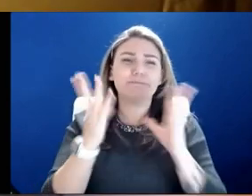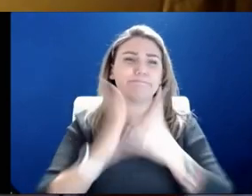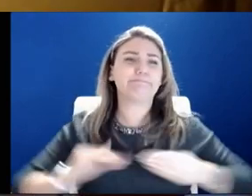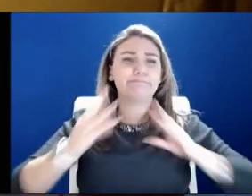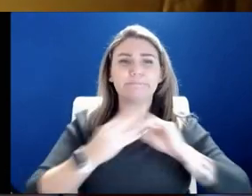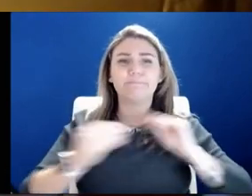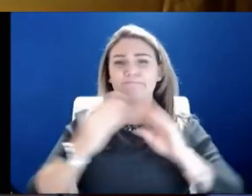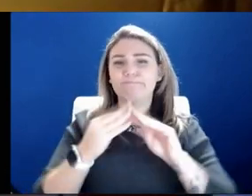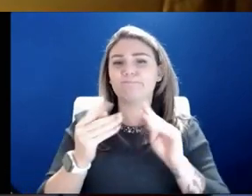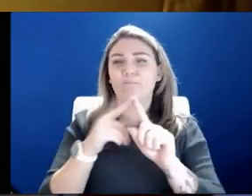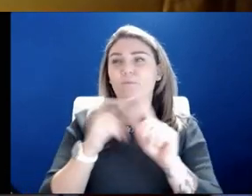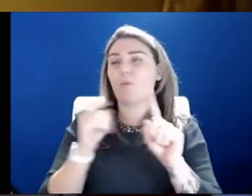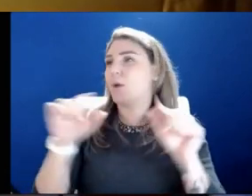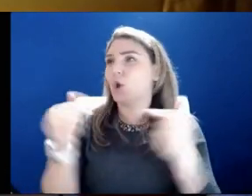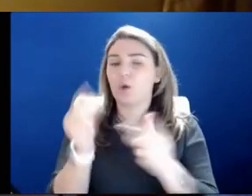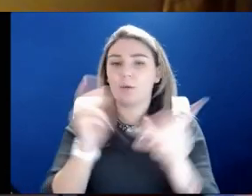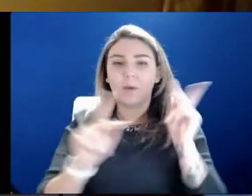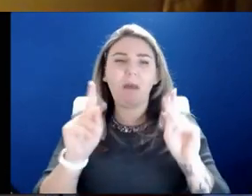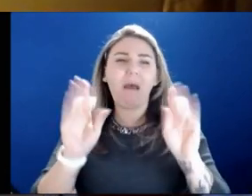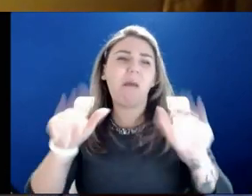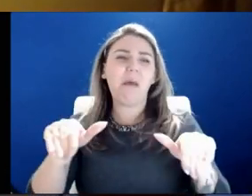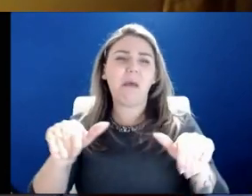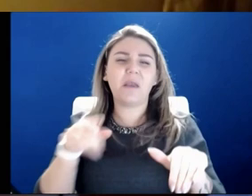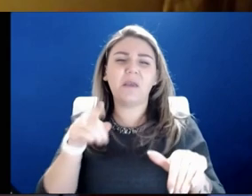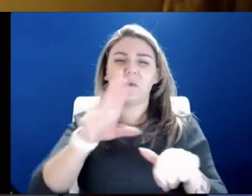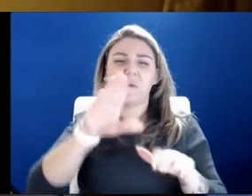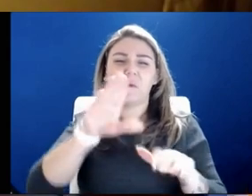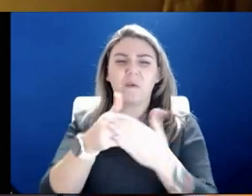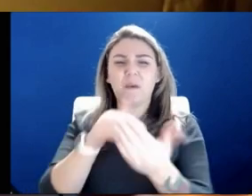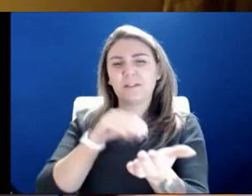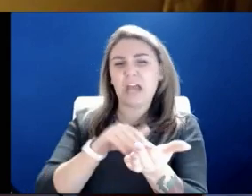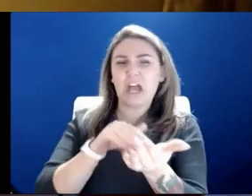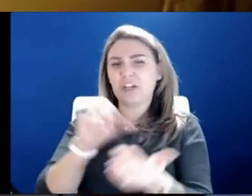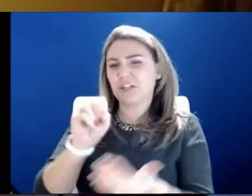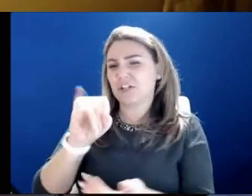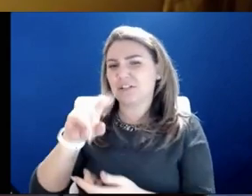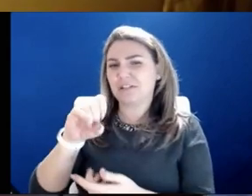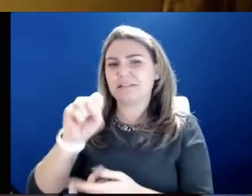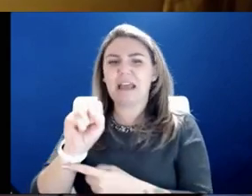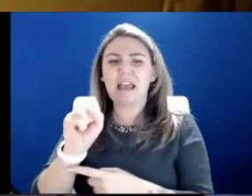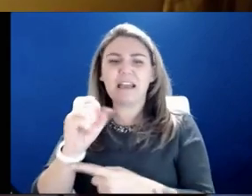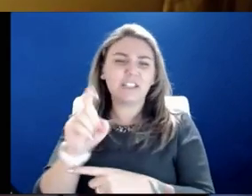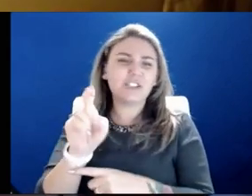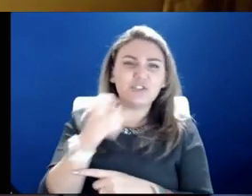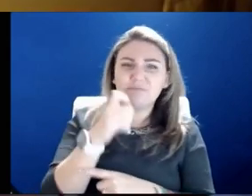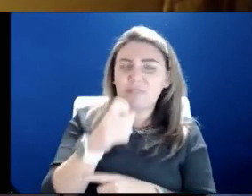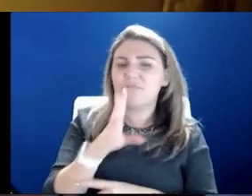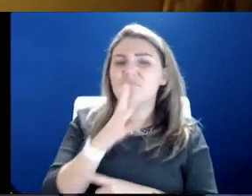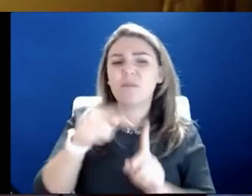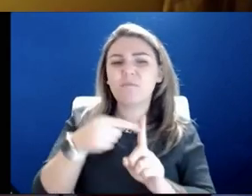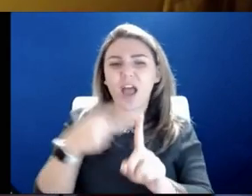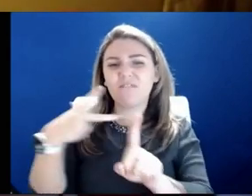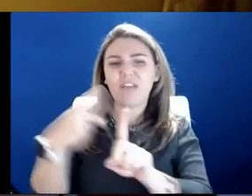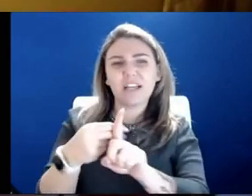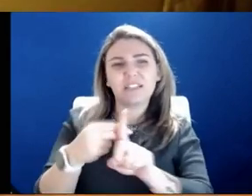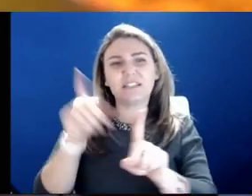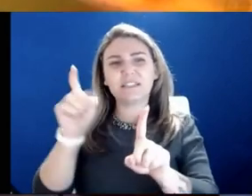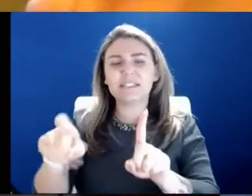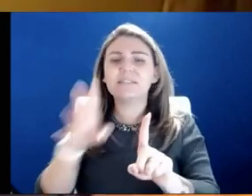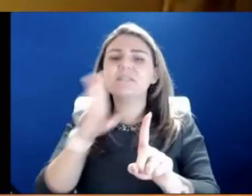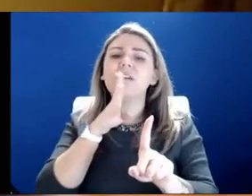set of people that say, well, you all, Dr. Stites and others, you shouldn't be talking about vaccines. You should be talking about